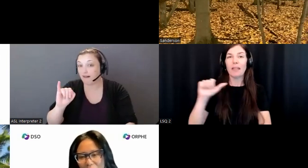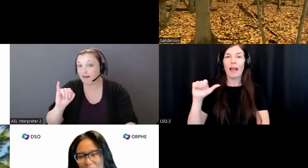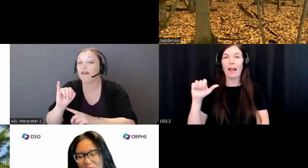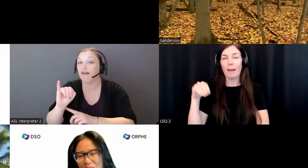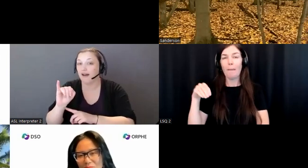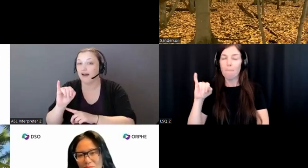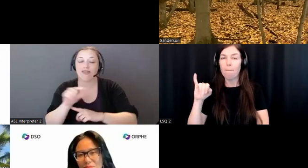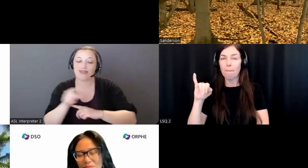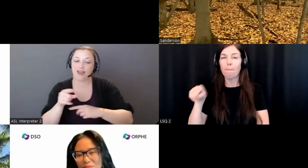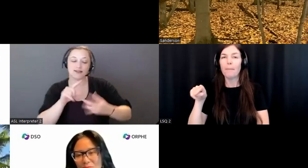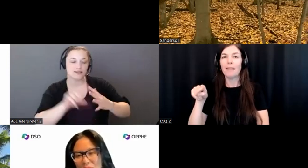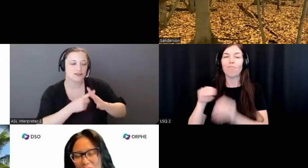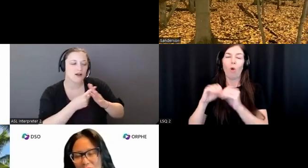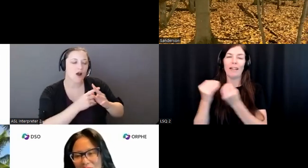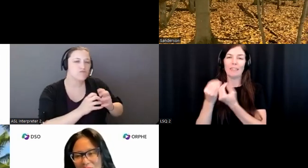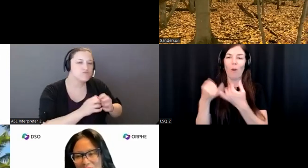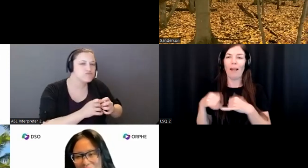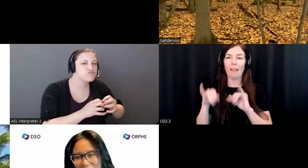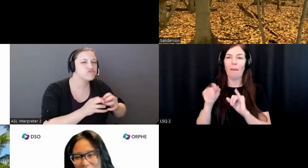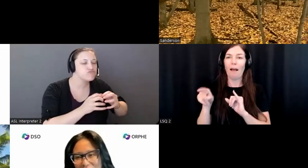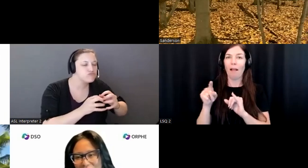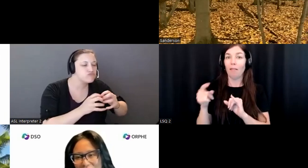on September 1st of last year. So,